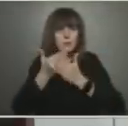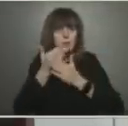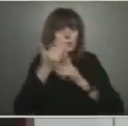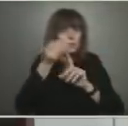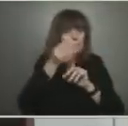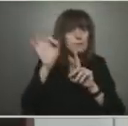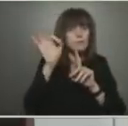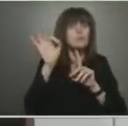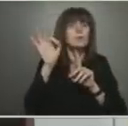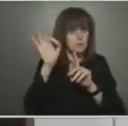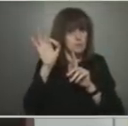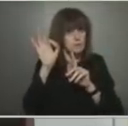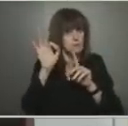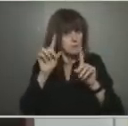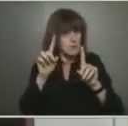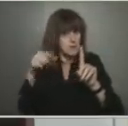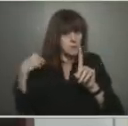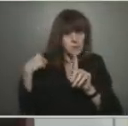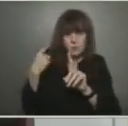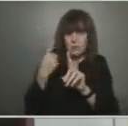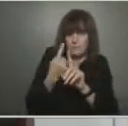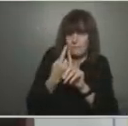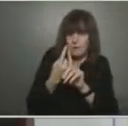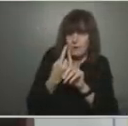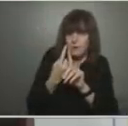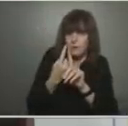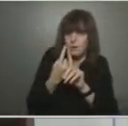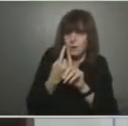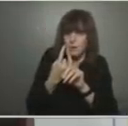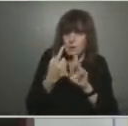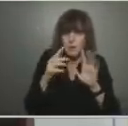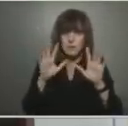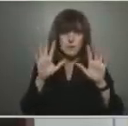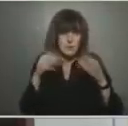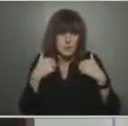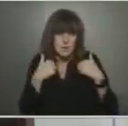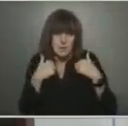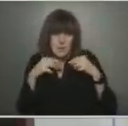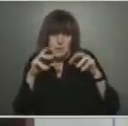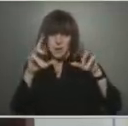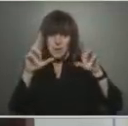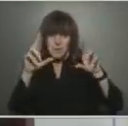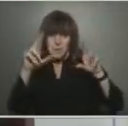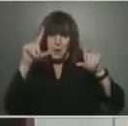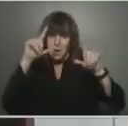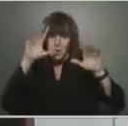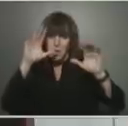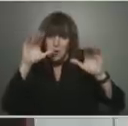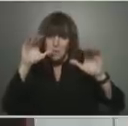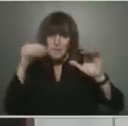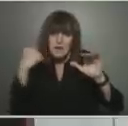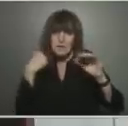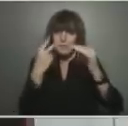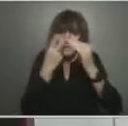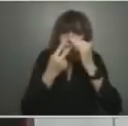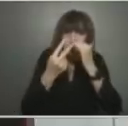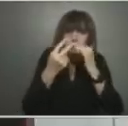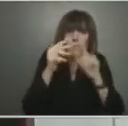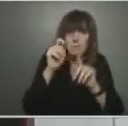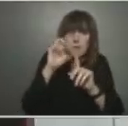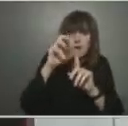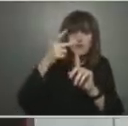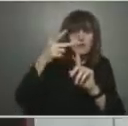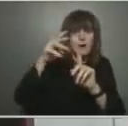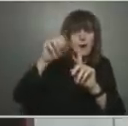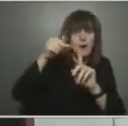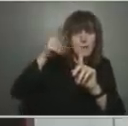I am hopeful and anticipating March and April having much lower risk